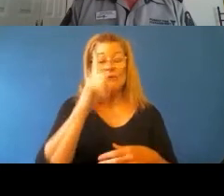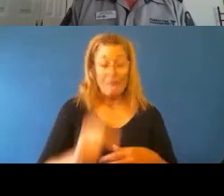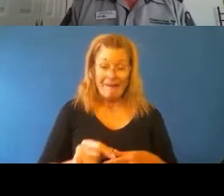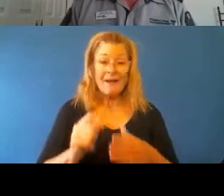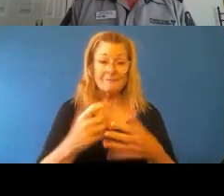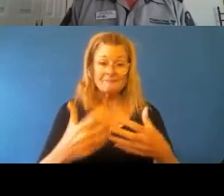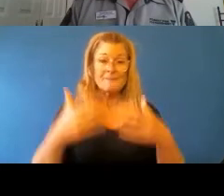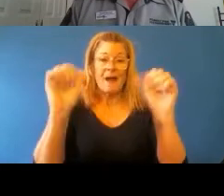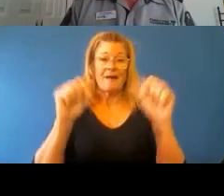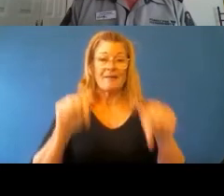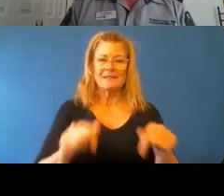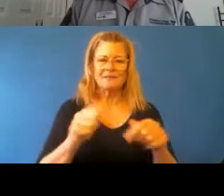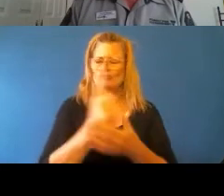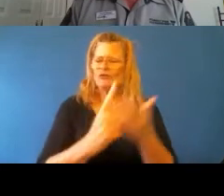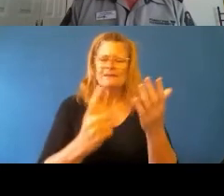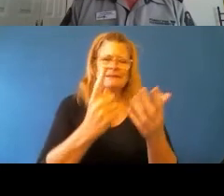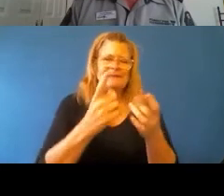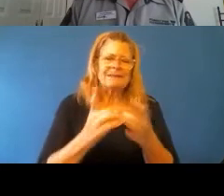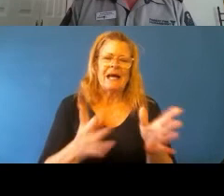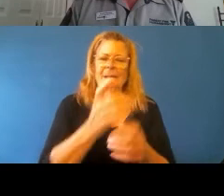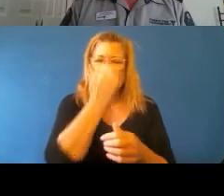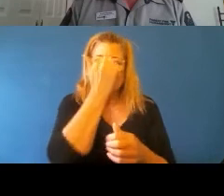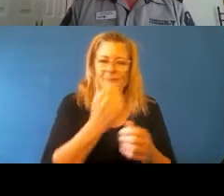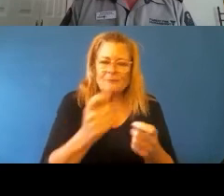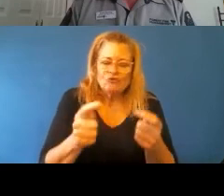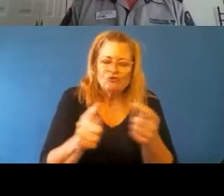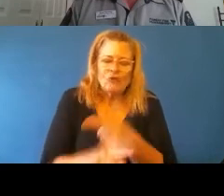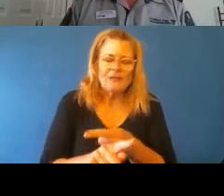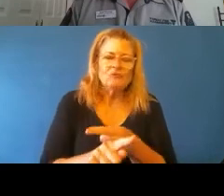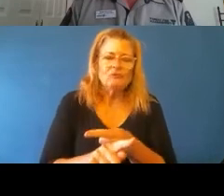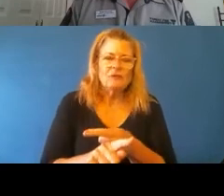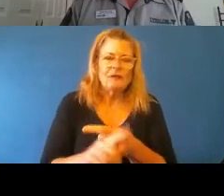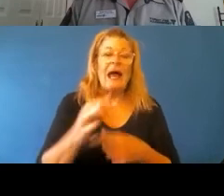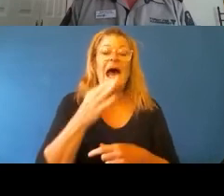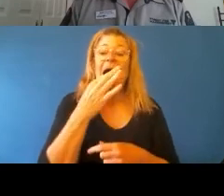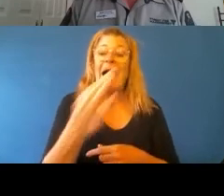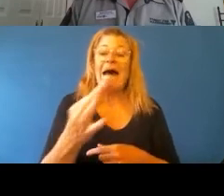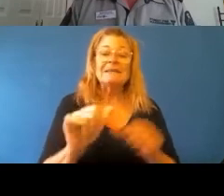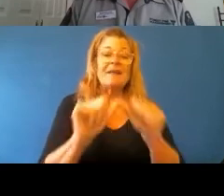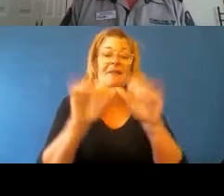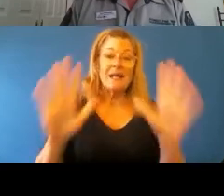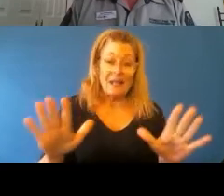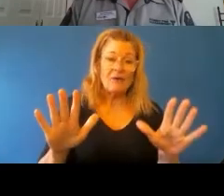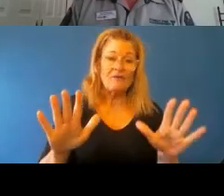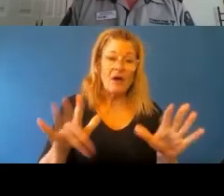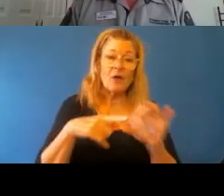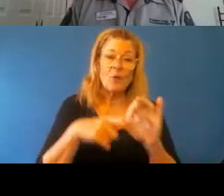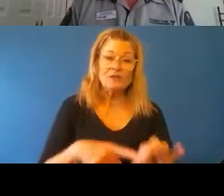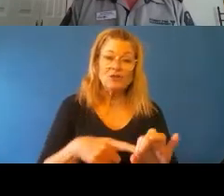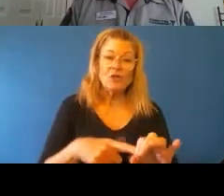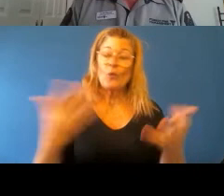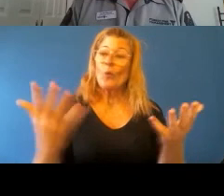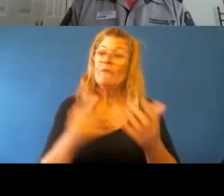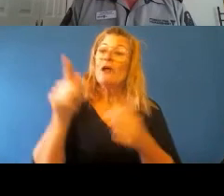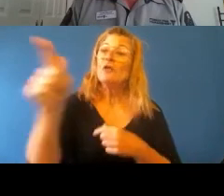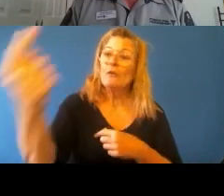and the, and the most important thing, ask that clarifying question. Where are the iwi, where the mana whena are at in this particular piece